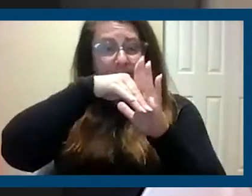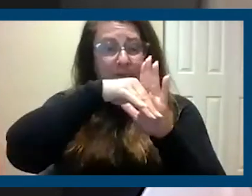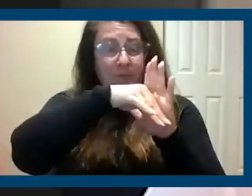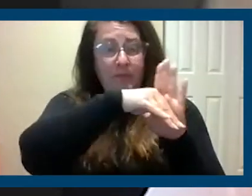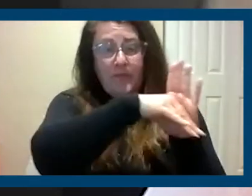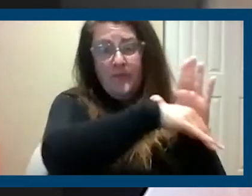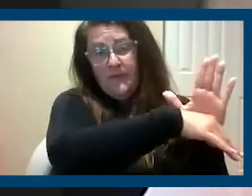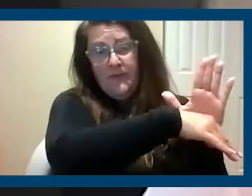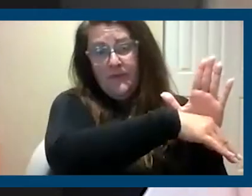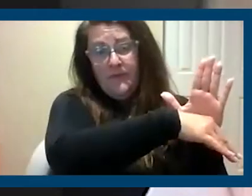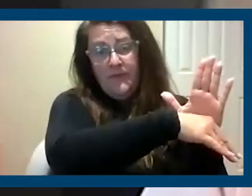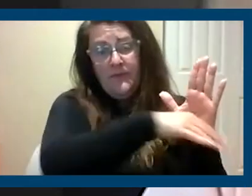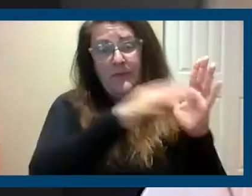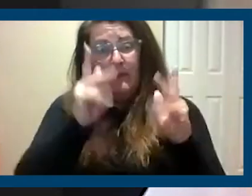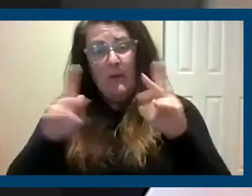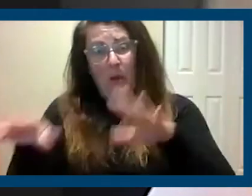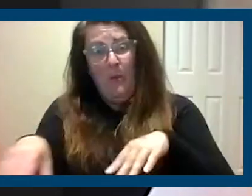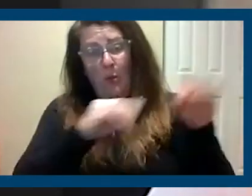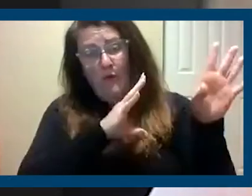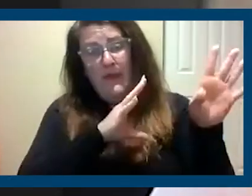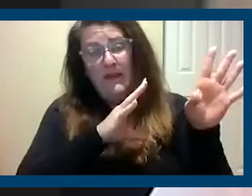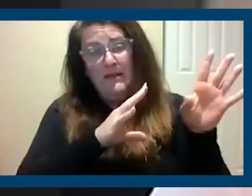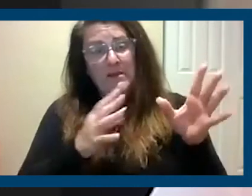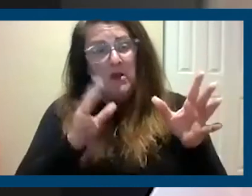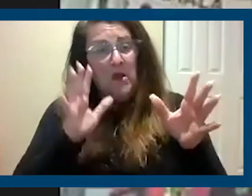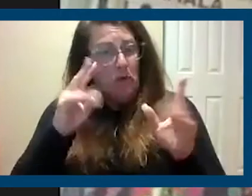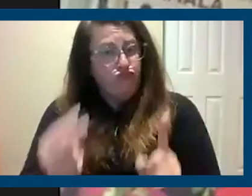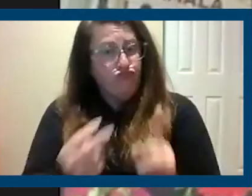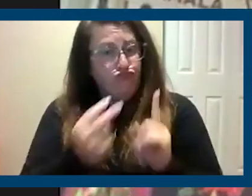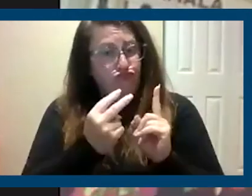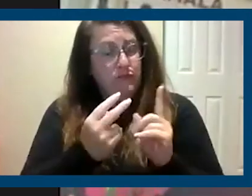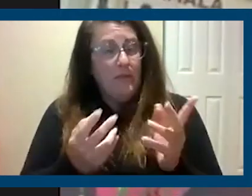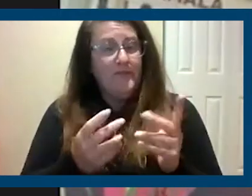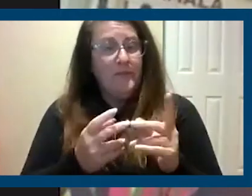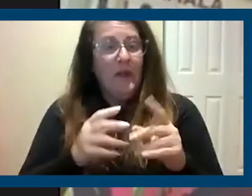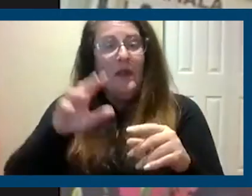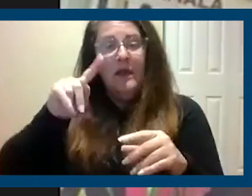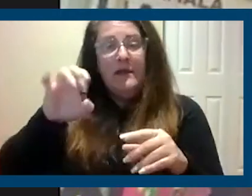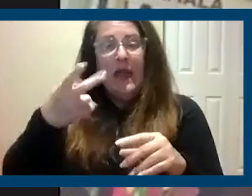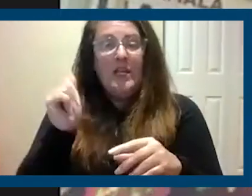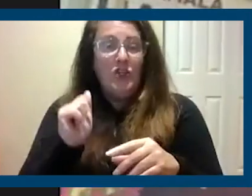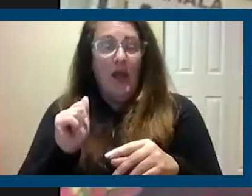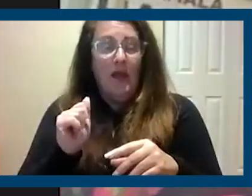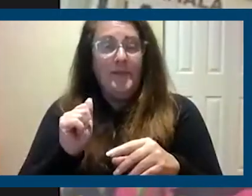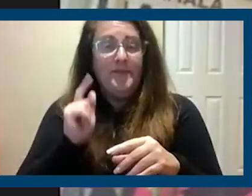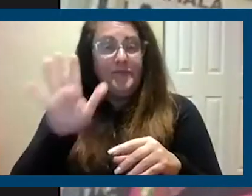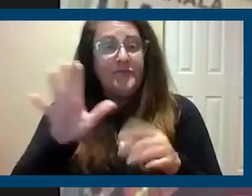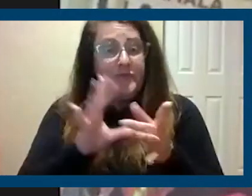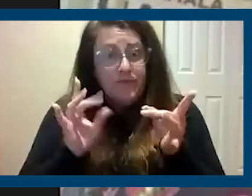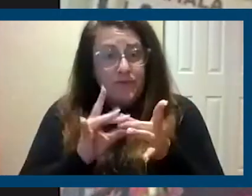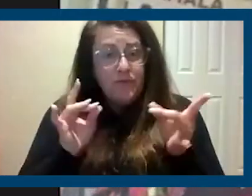population. So I'm wondering if you can speak to that. Thank you so much. I think that